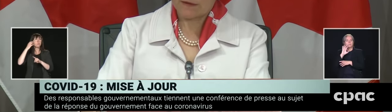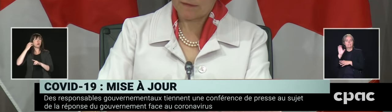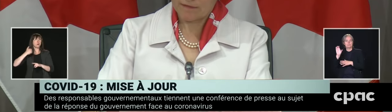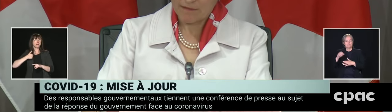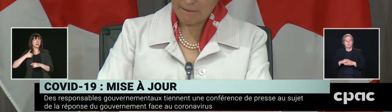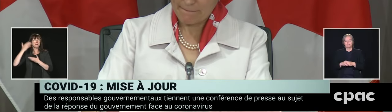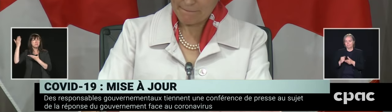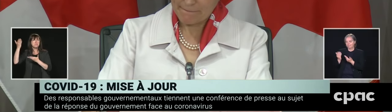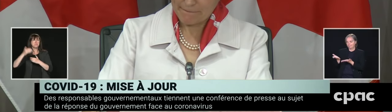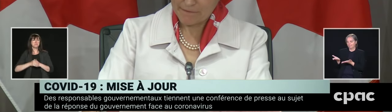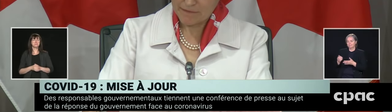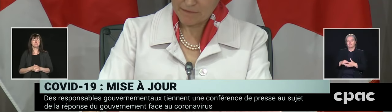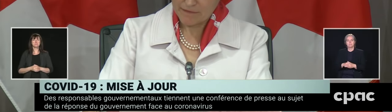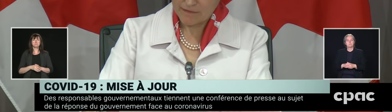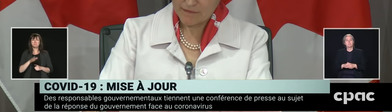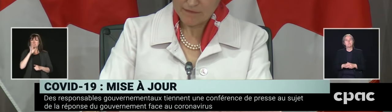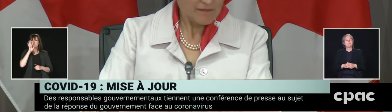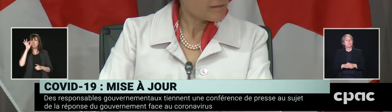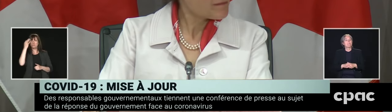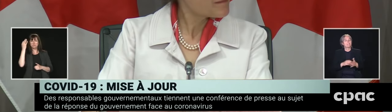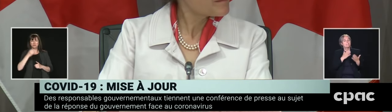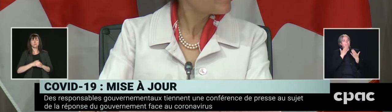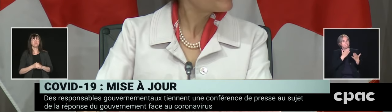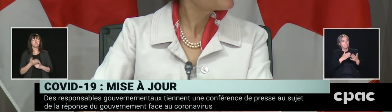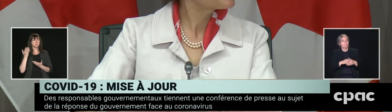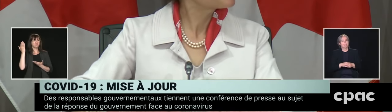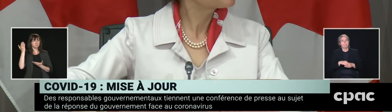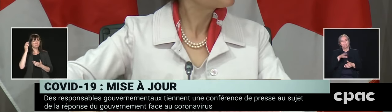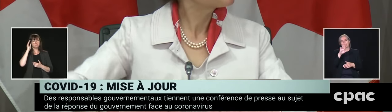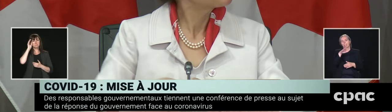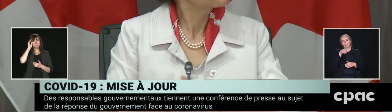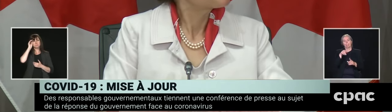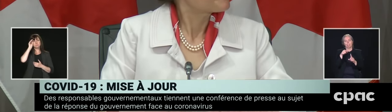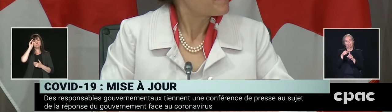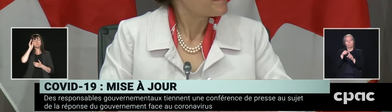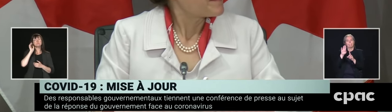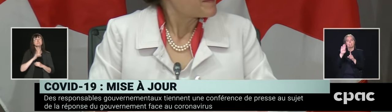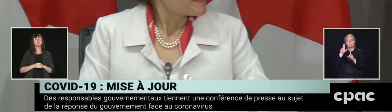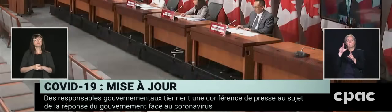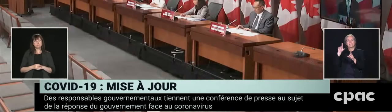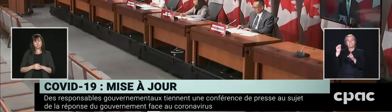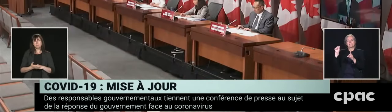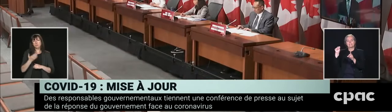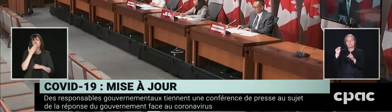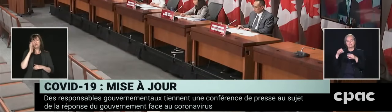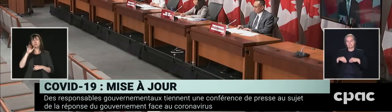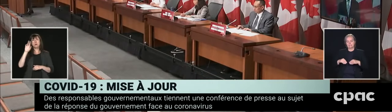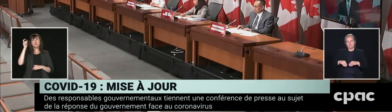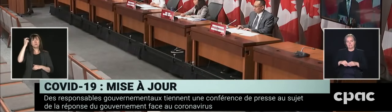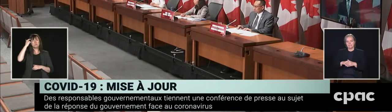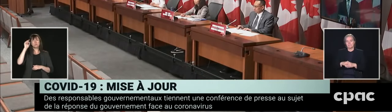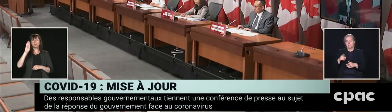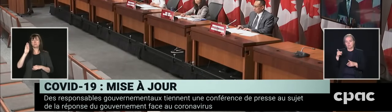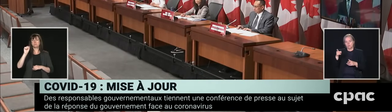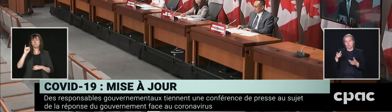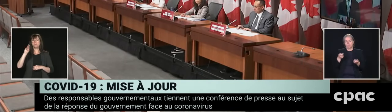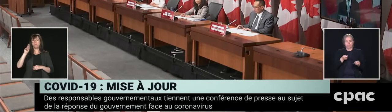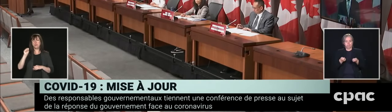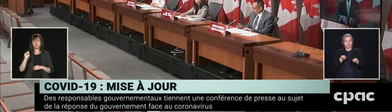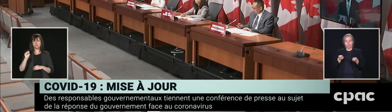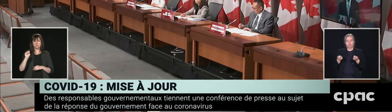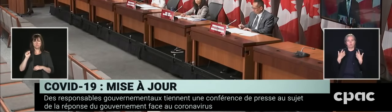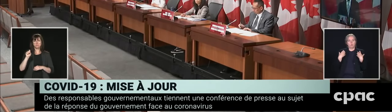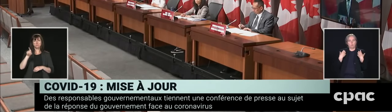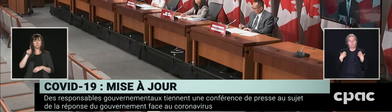Merci. Monsieur Baines, vous allez diriger le Conseil sur la stratégie industrielle. Alors, qu'est-ce que vous